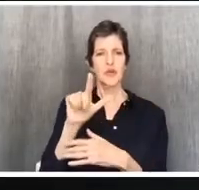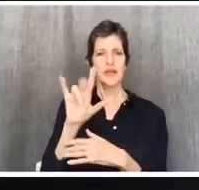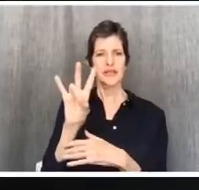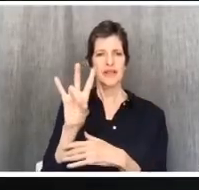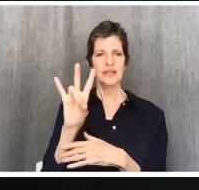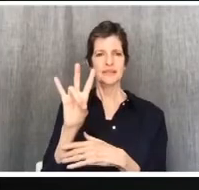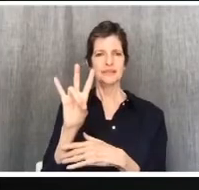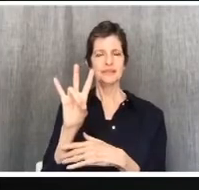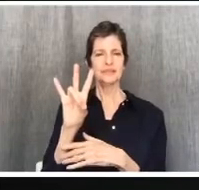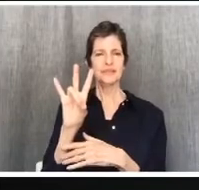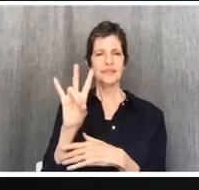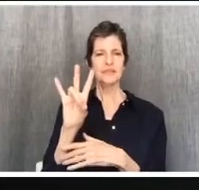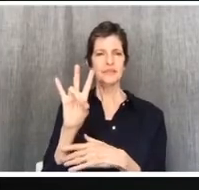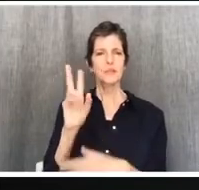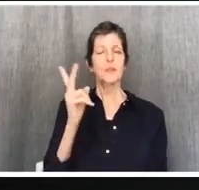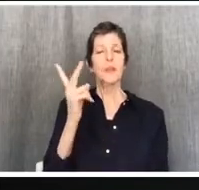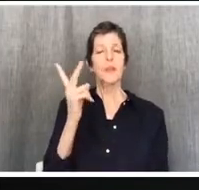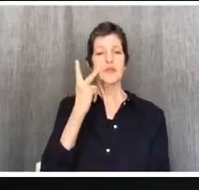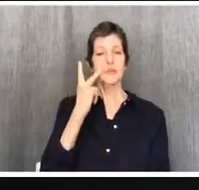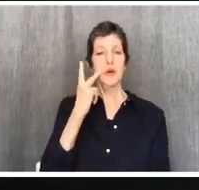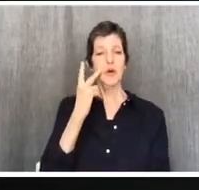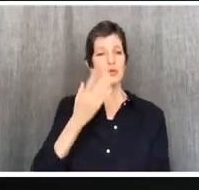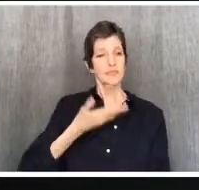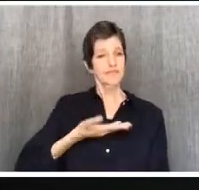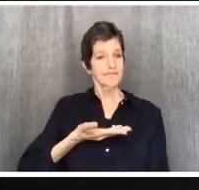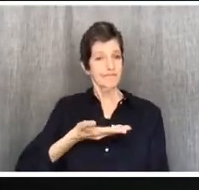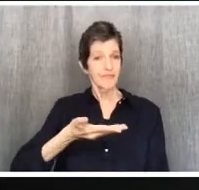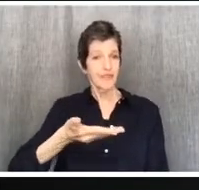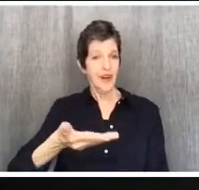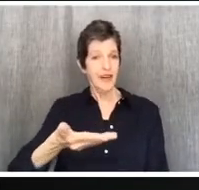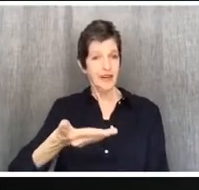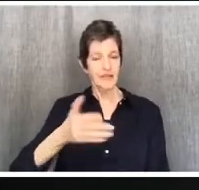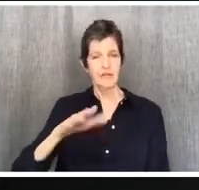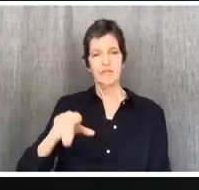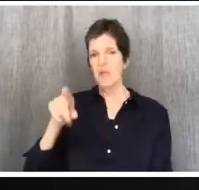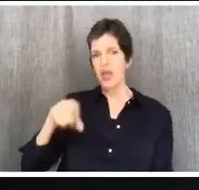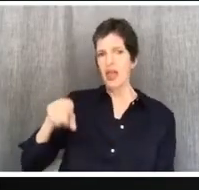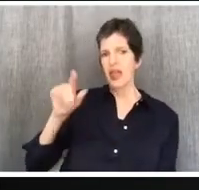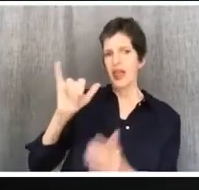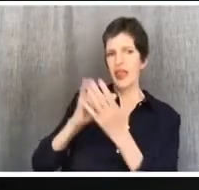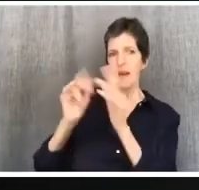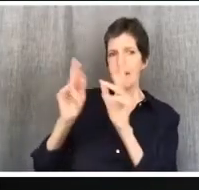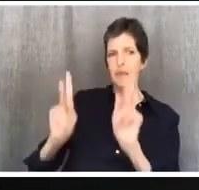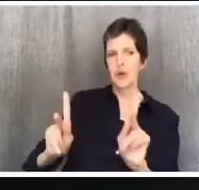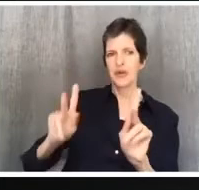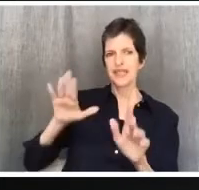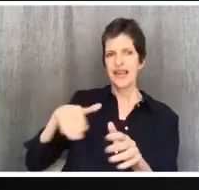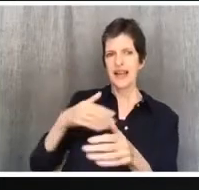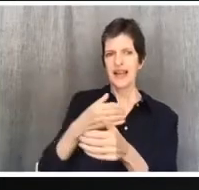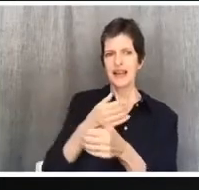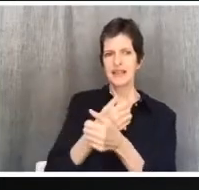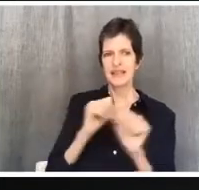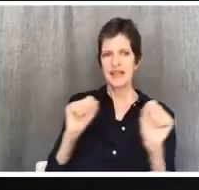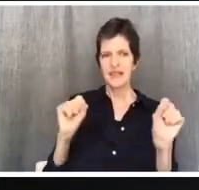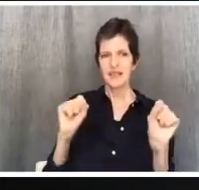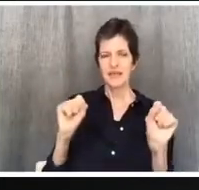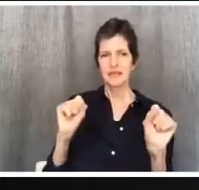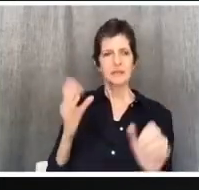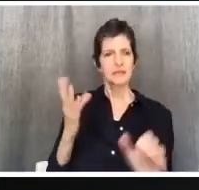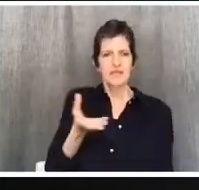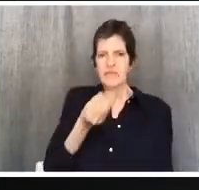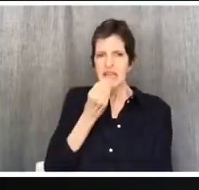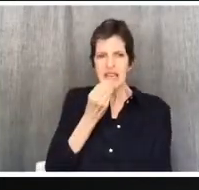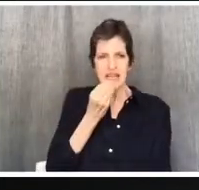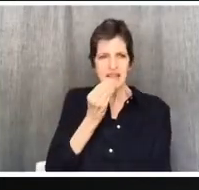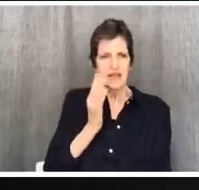If one of the unbelievers invites you to dinner and you are disposed to go, eat whatever is set before you without raising any